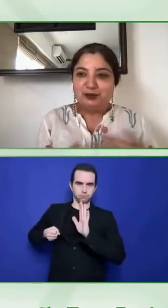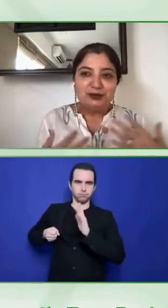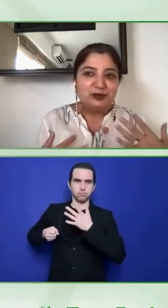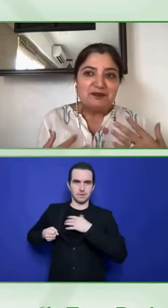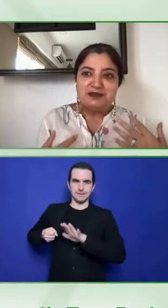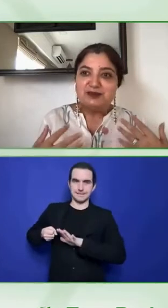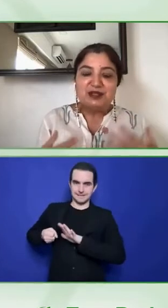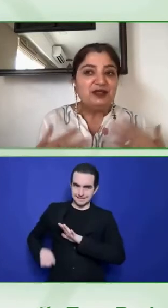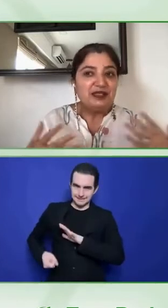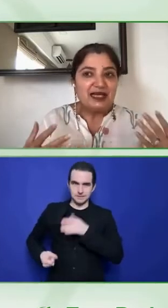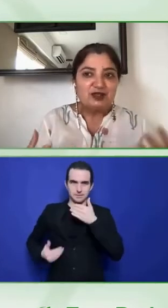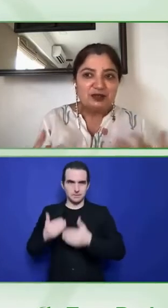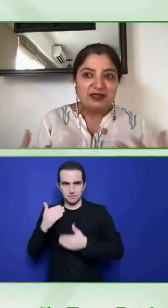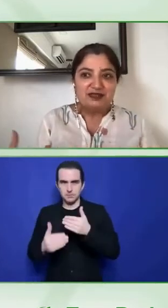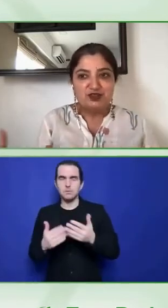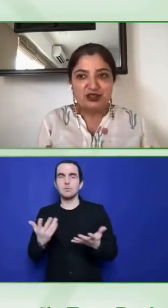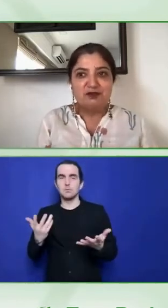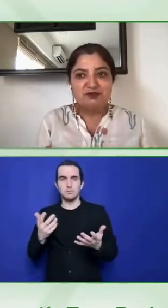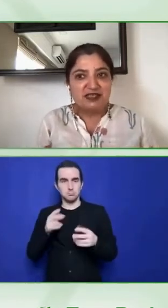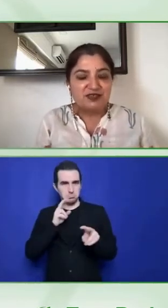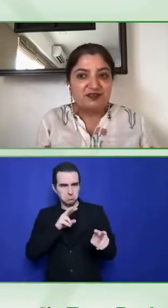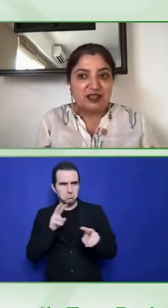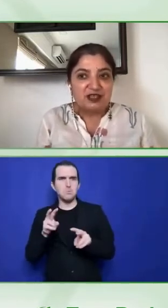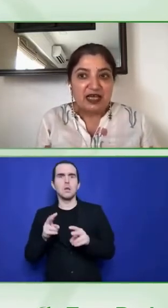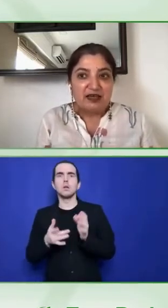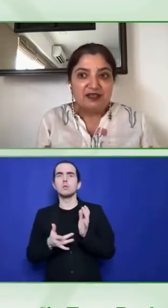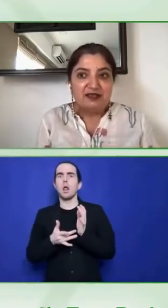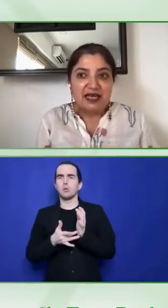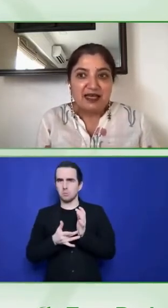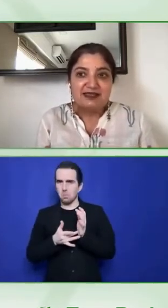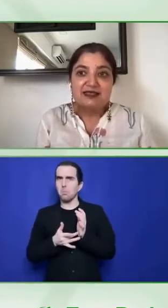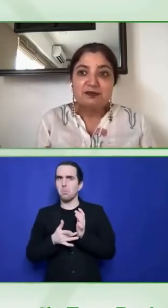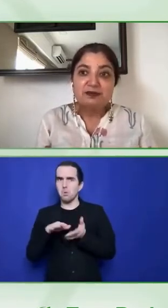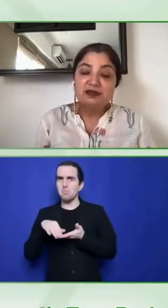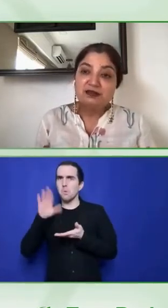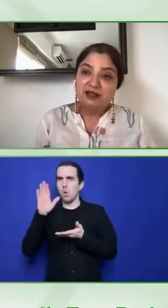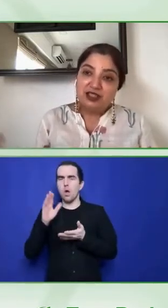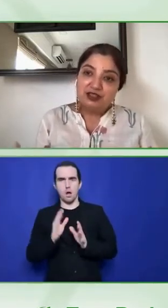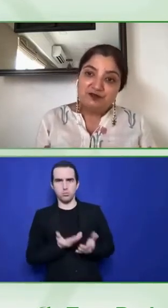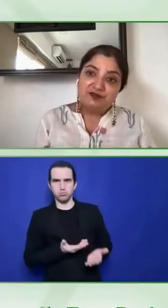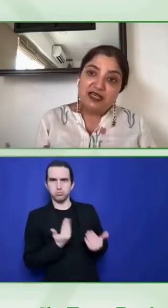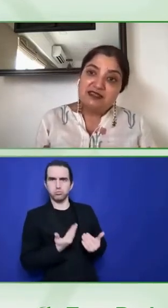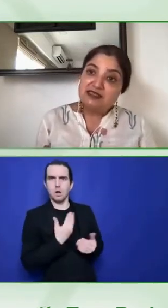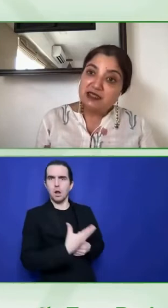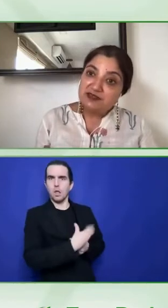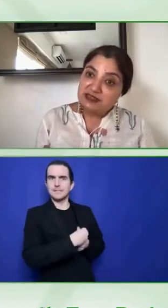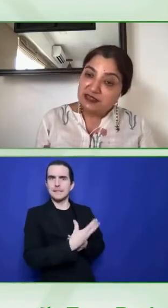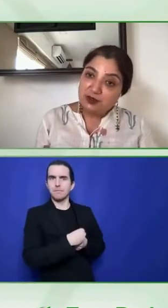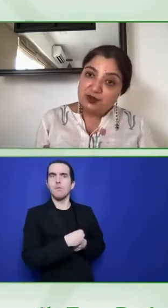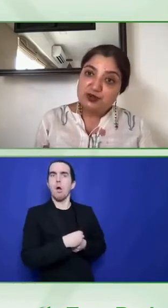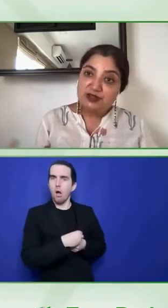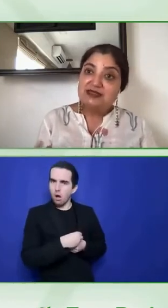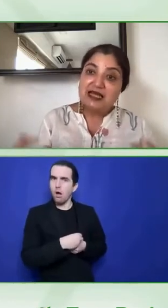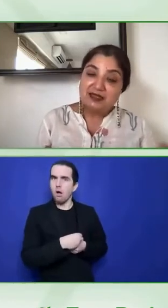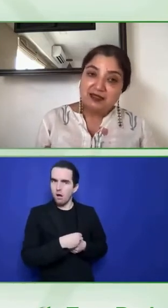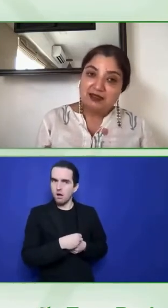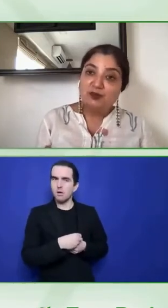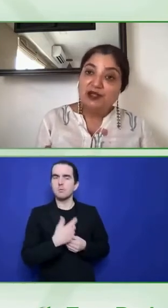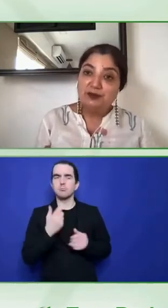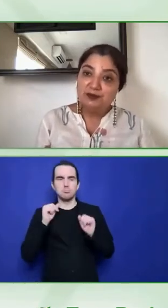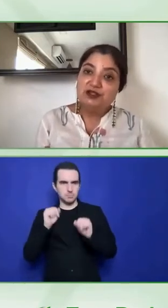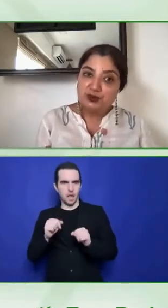you know, blow up so that we can actually make this dream of us of having accessible software as a service solutions